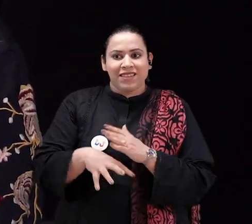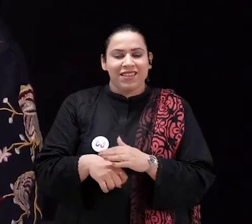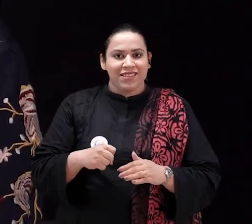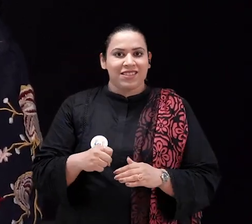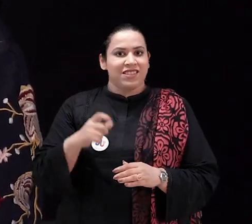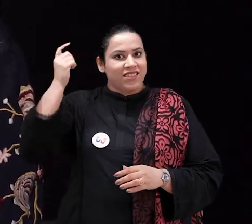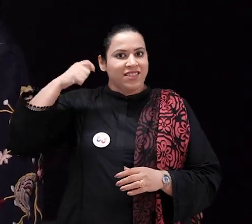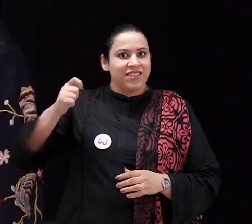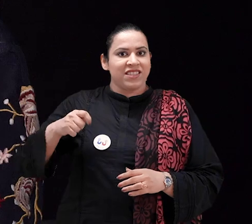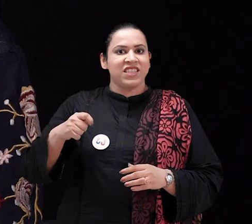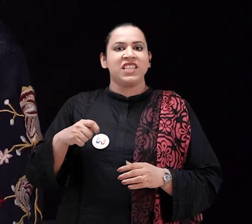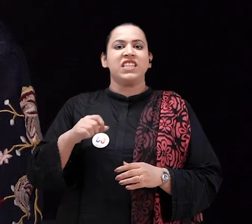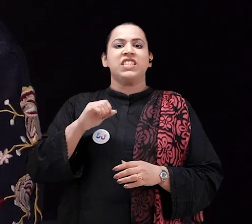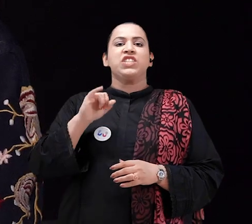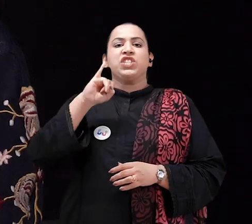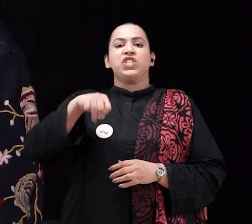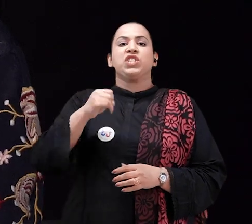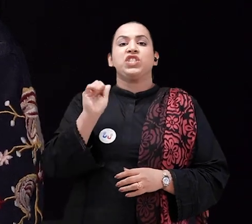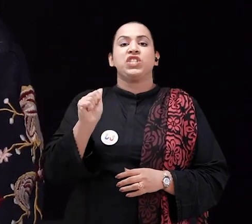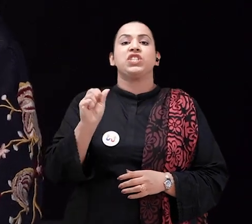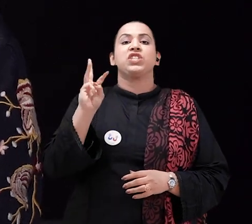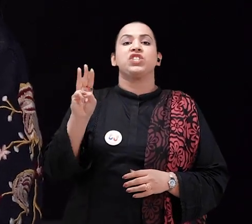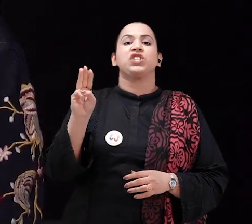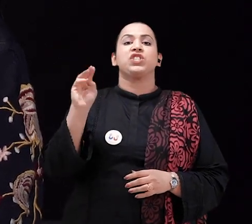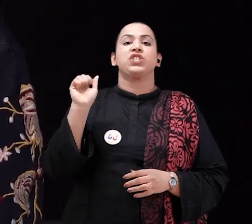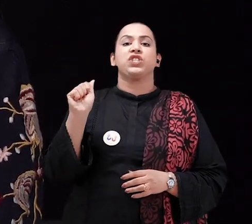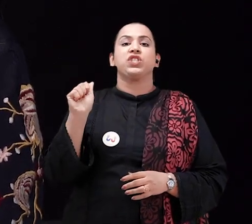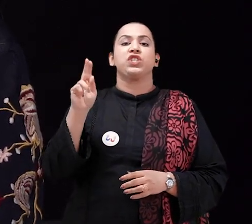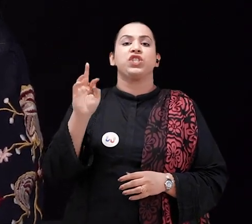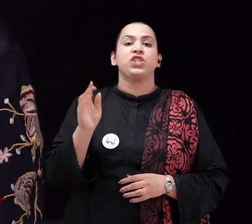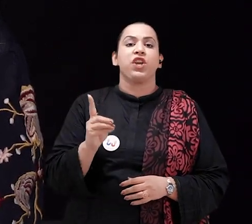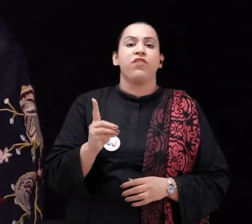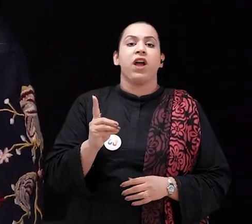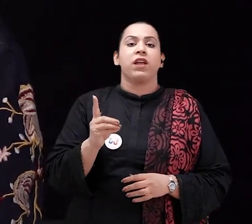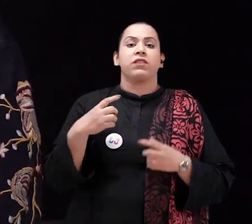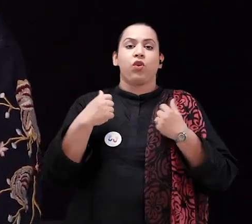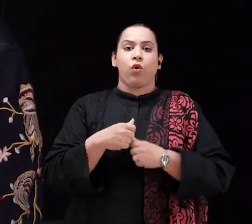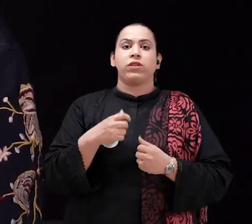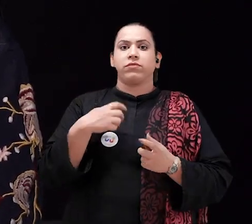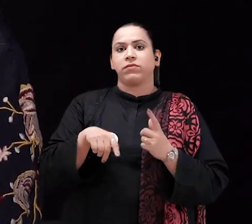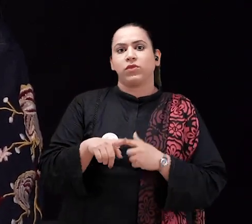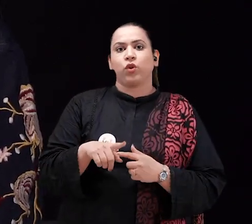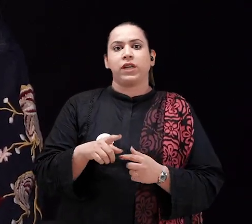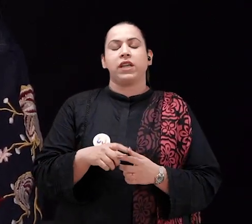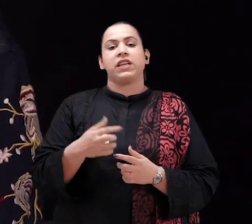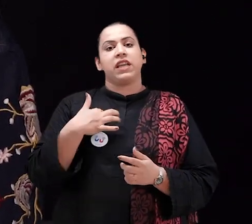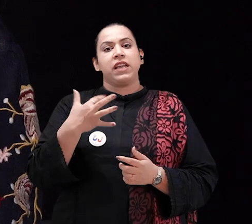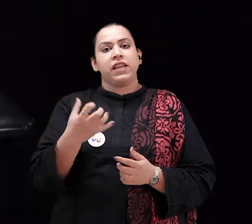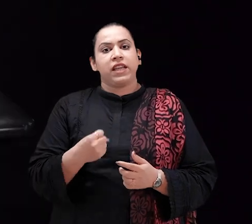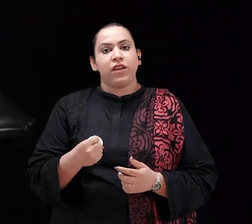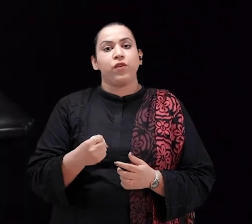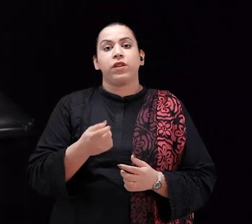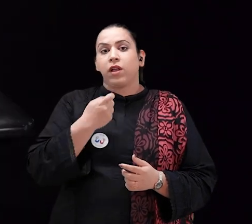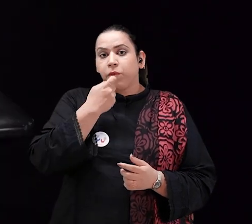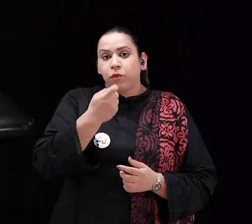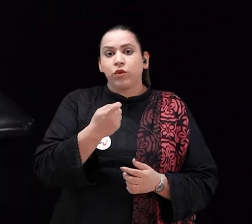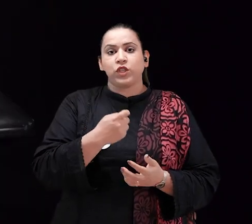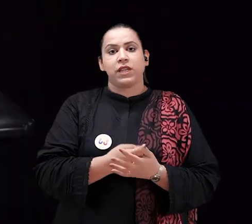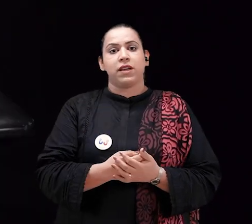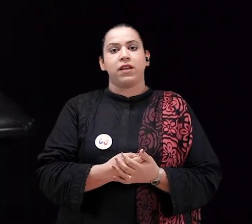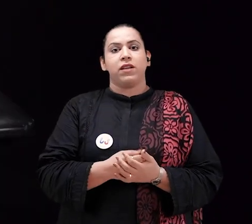petition, fortunately, we were very lucky. Under Justice Jawad's court,